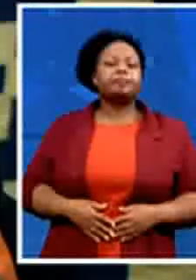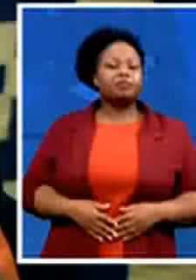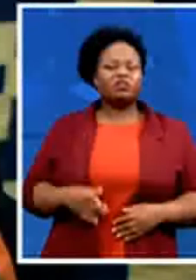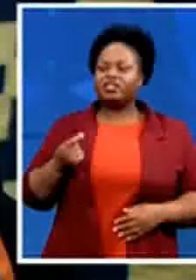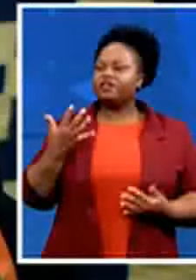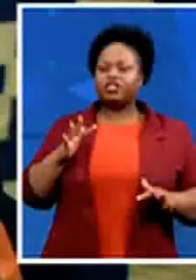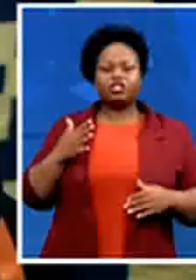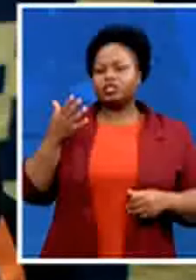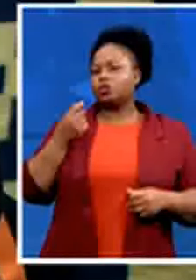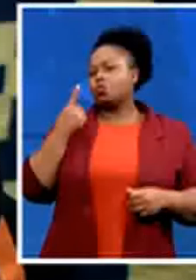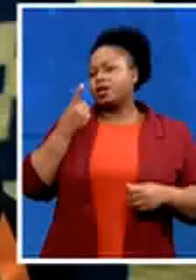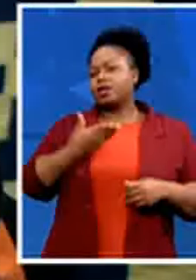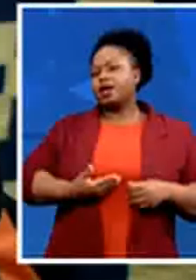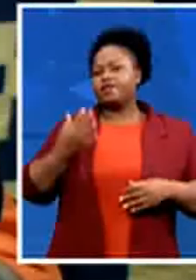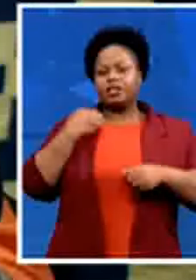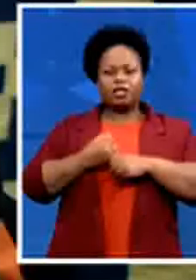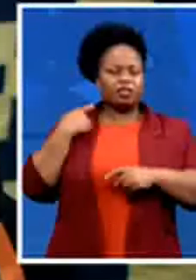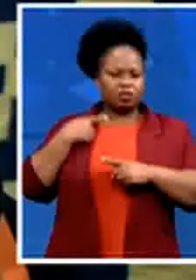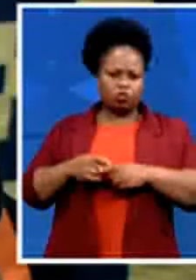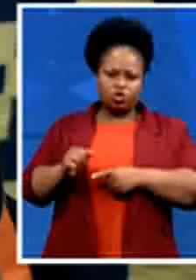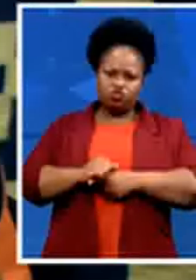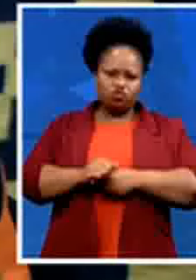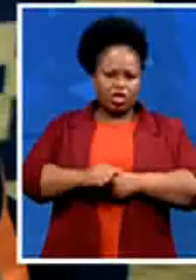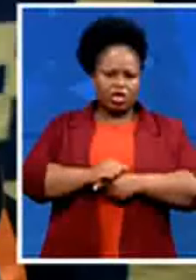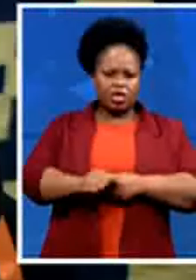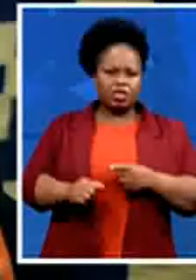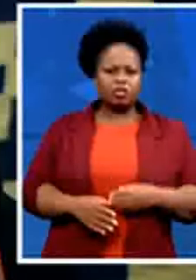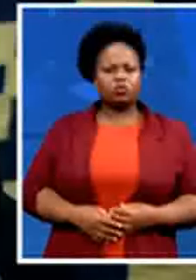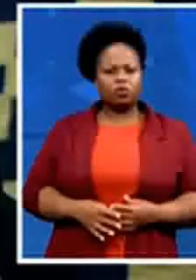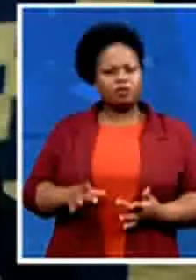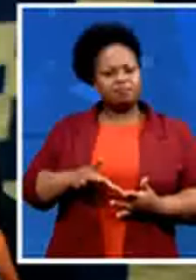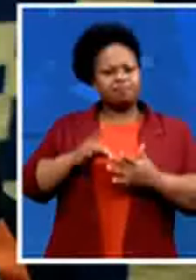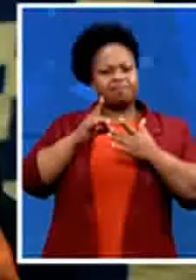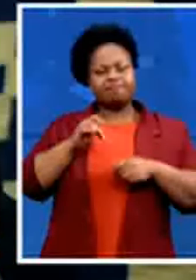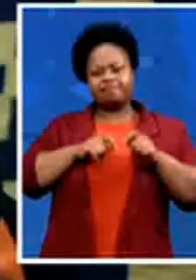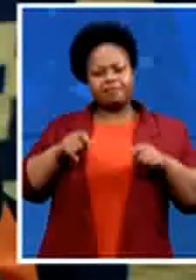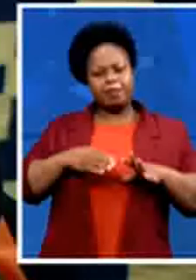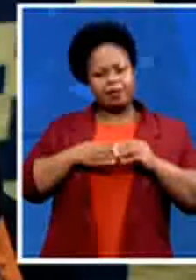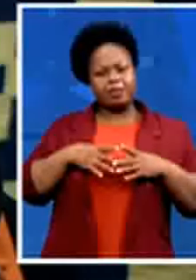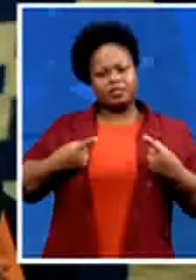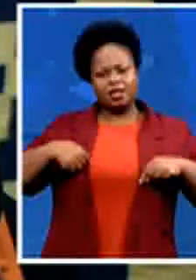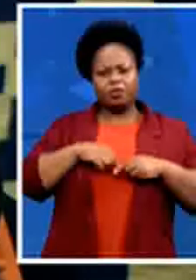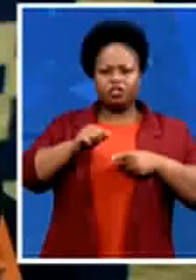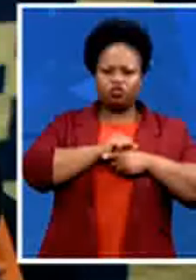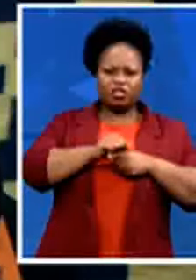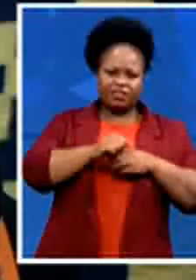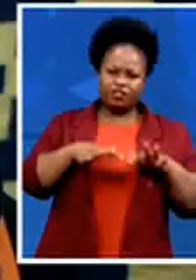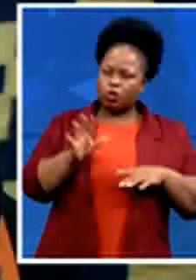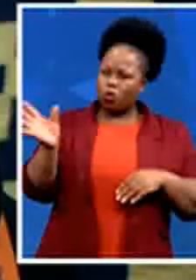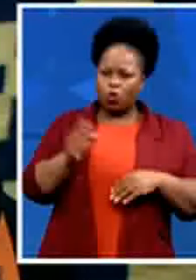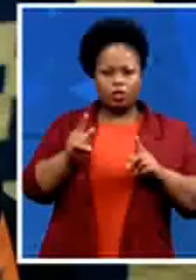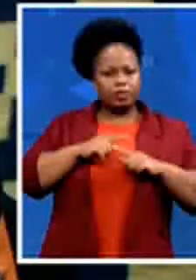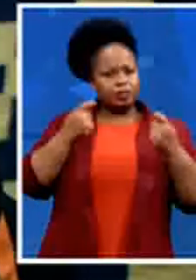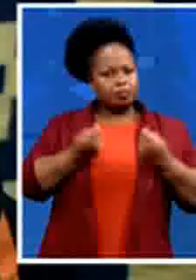have trained our our canvases we've trained uh the whole teams working with um with